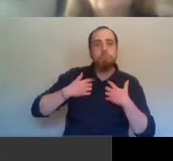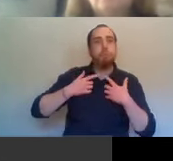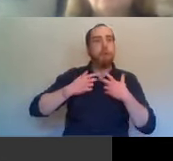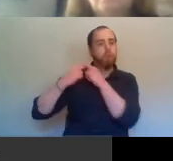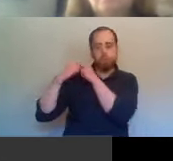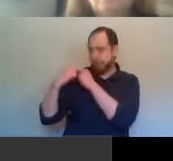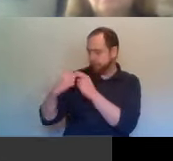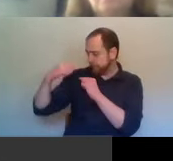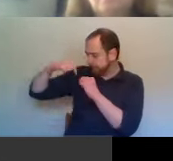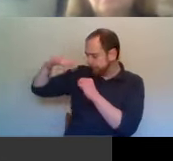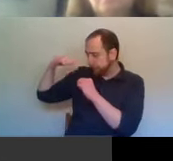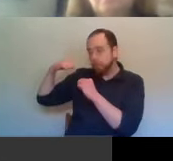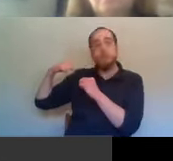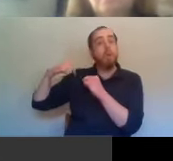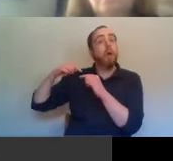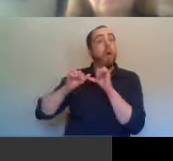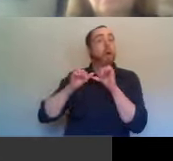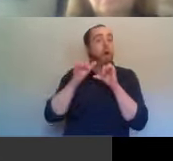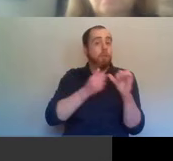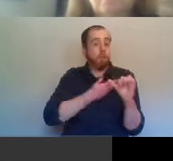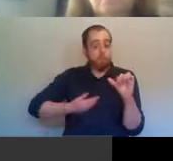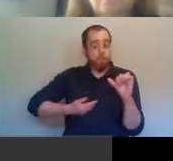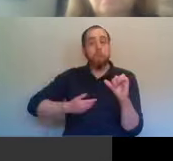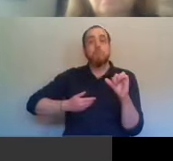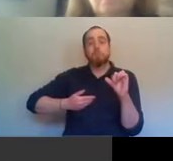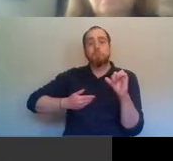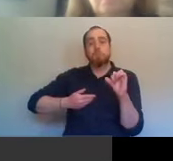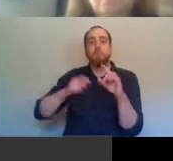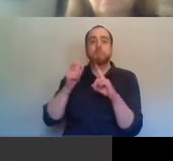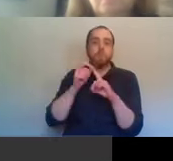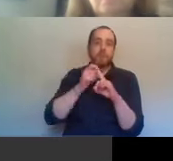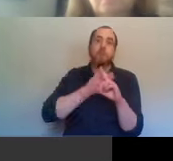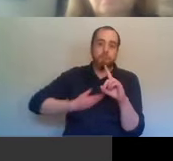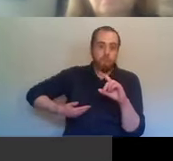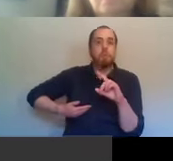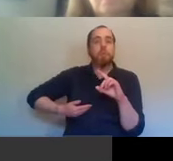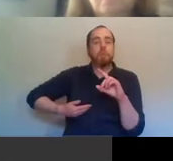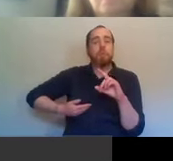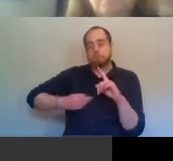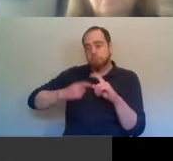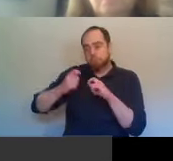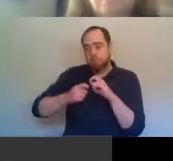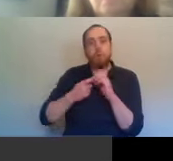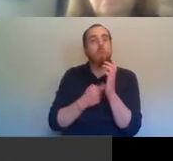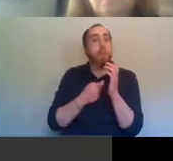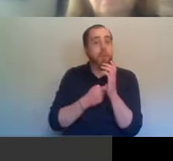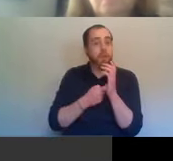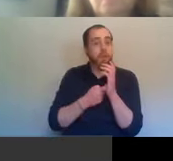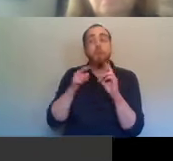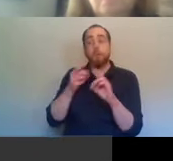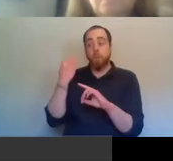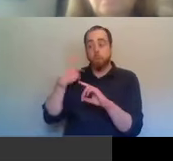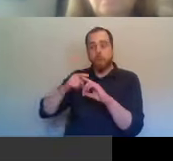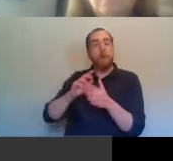long after Presbyterians ceased to be, if you like, Republican, they were liberal and they were